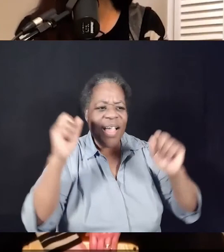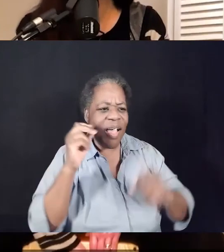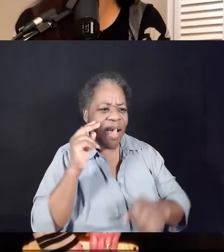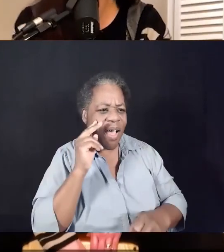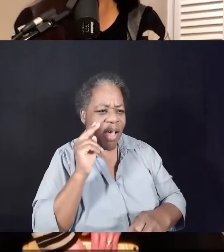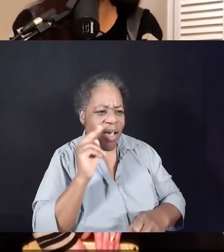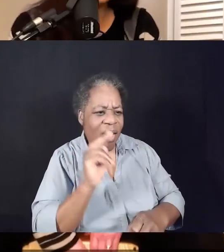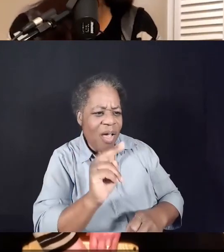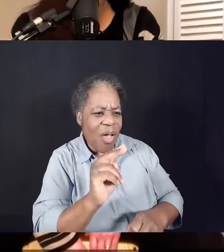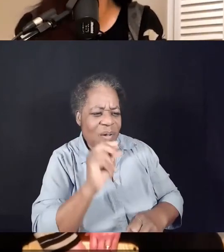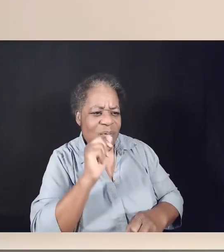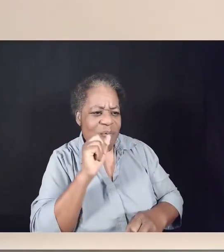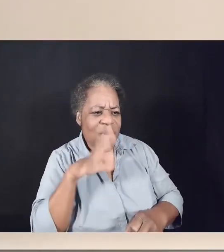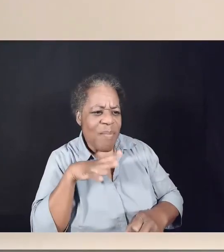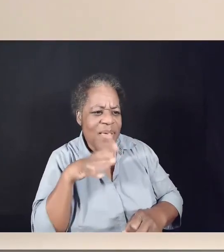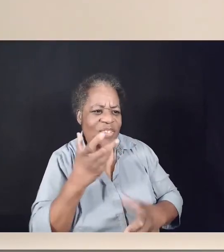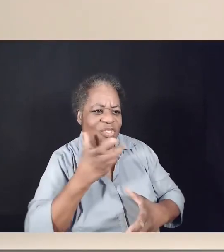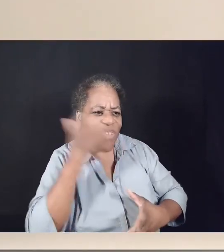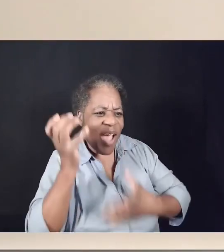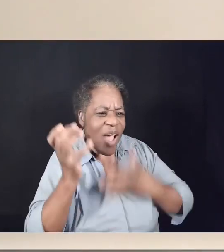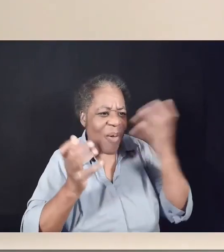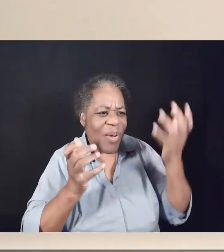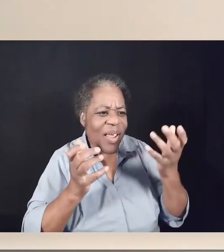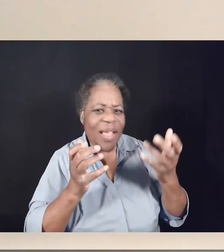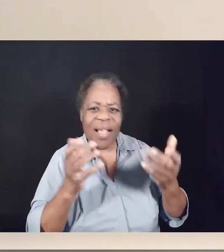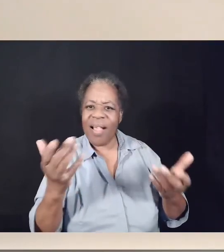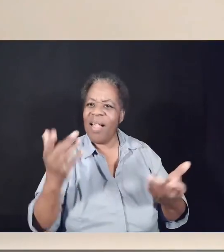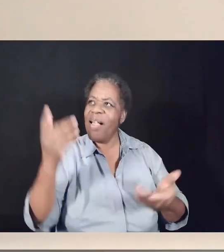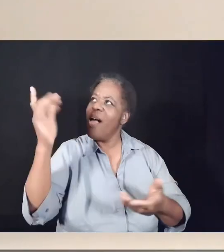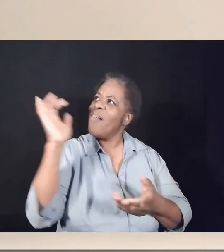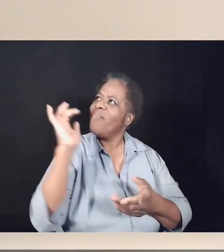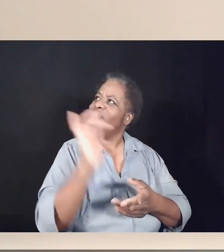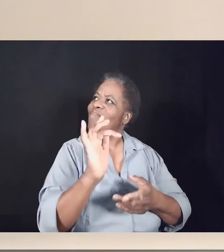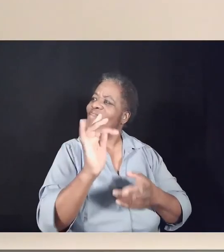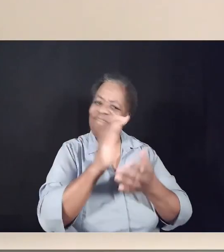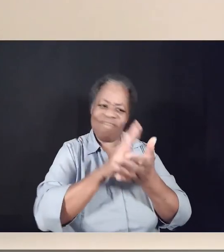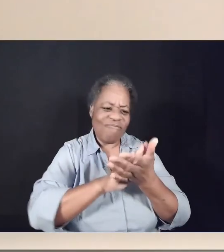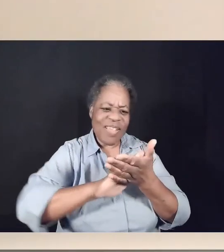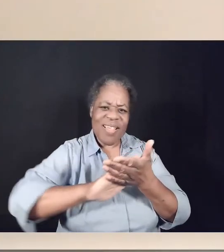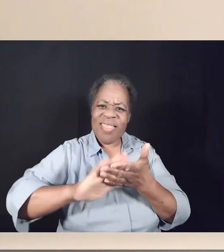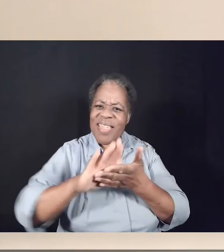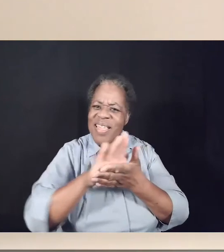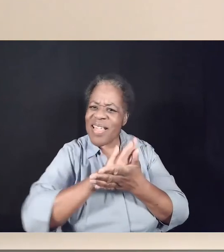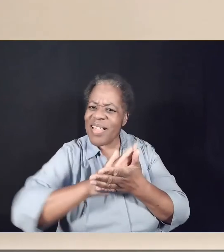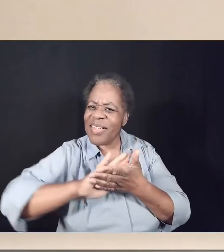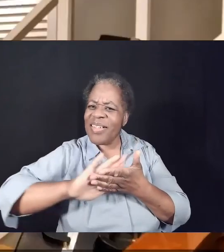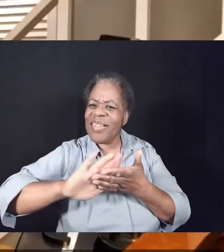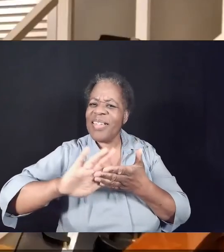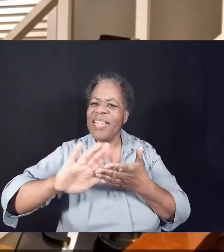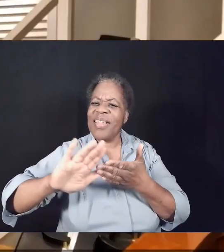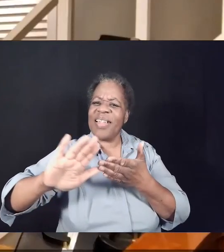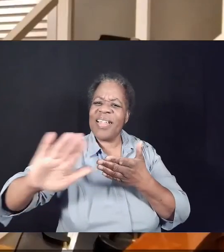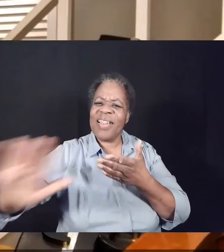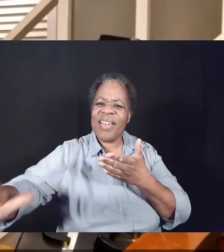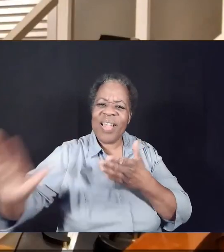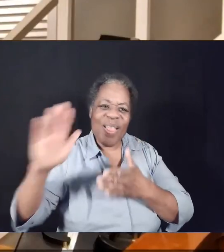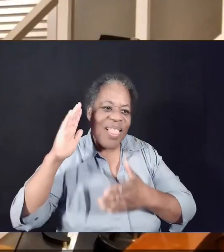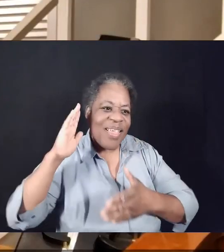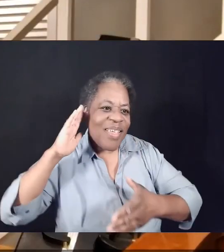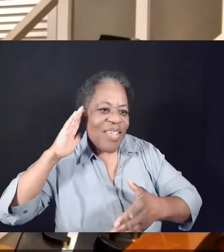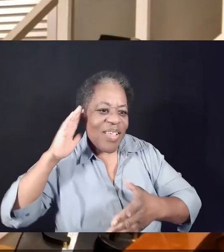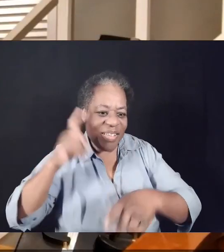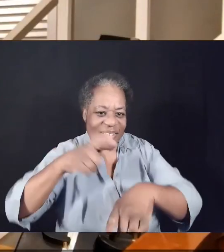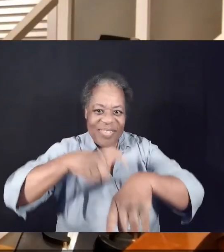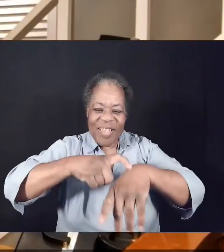the woman shouting, his garment made me clean. Listen up for the